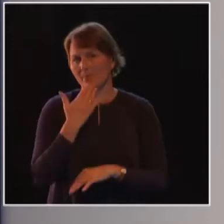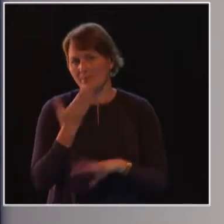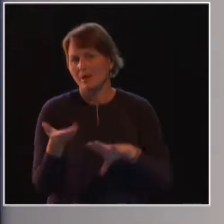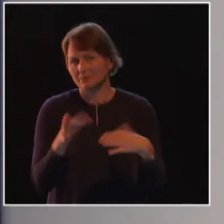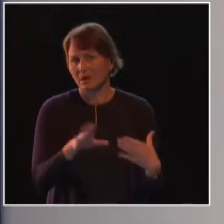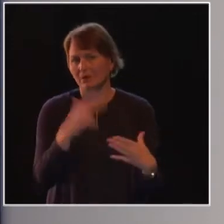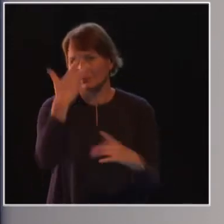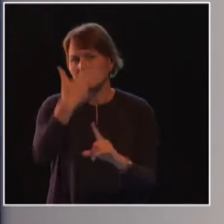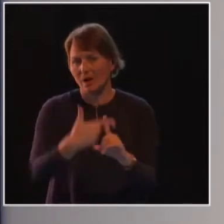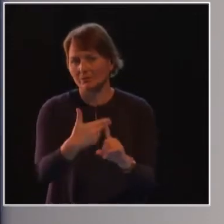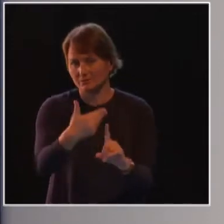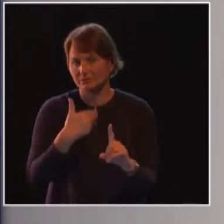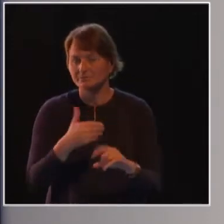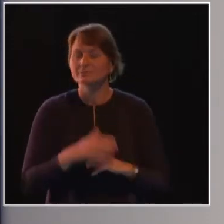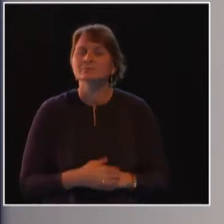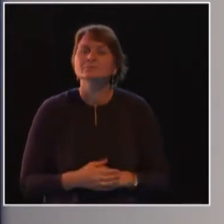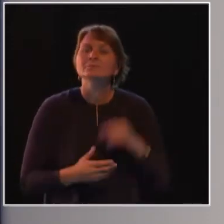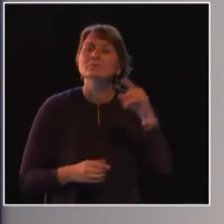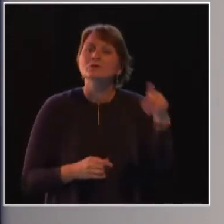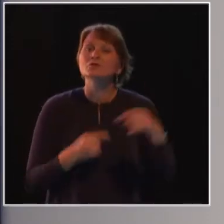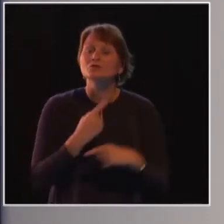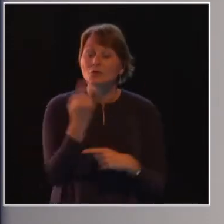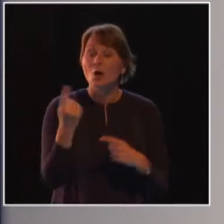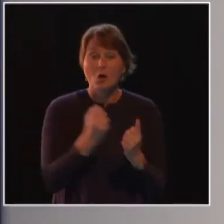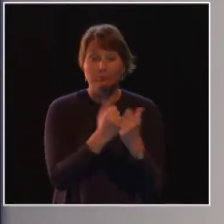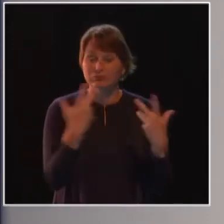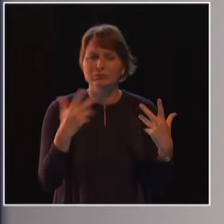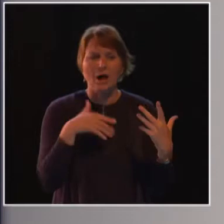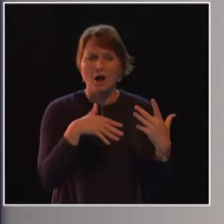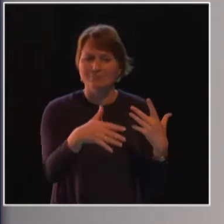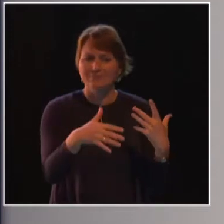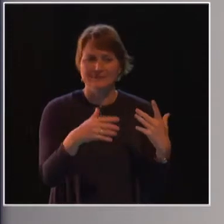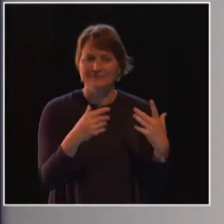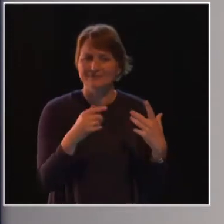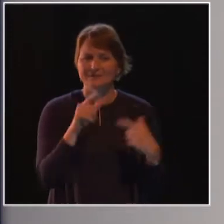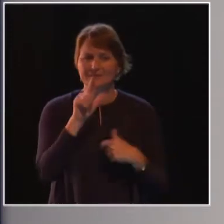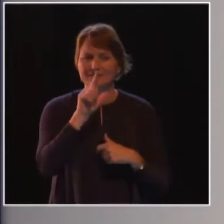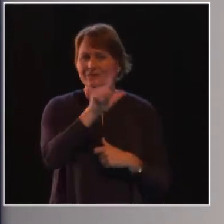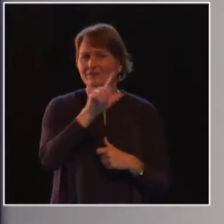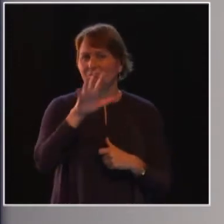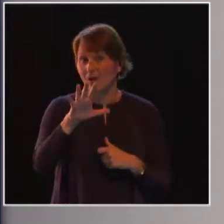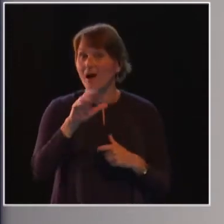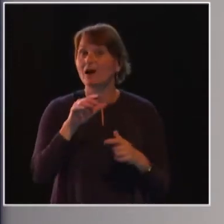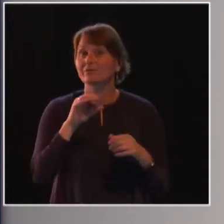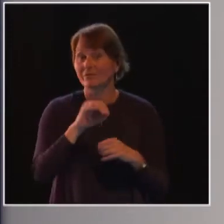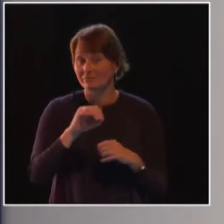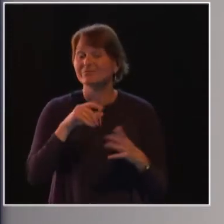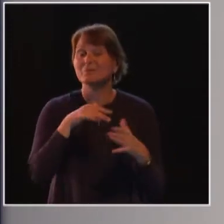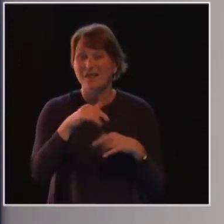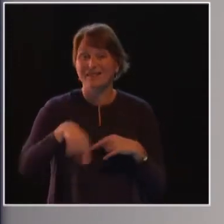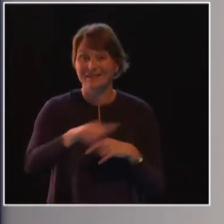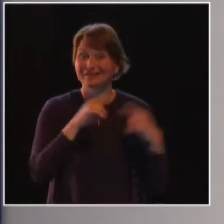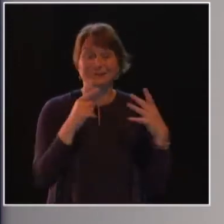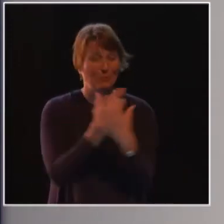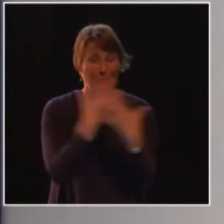750 women who are living with the consequences of child marriage. And more than 200 million women from more than 30 countries